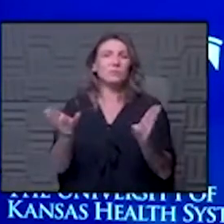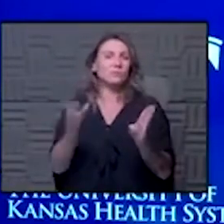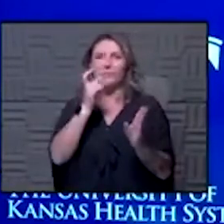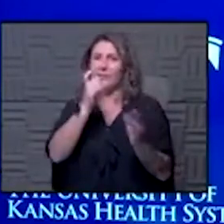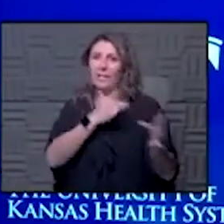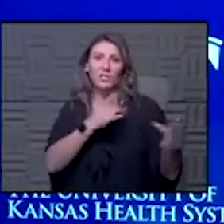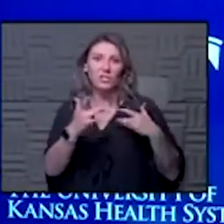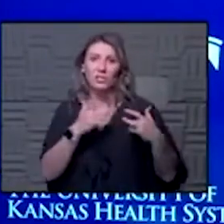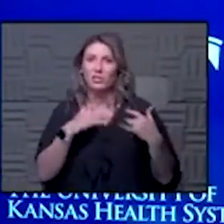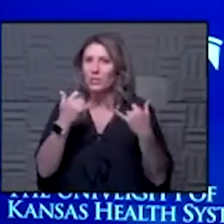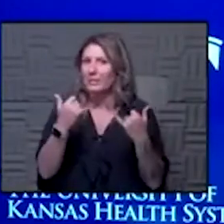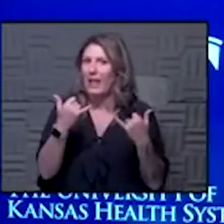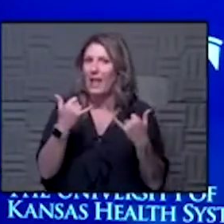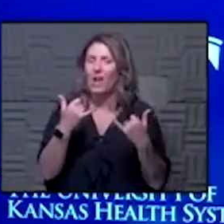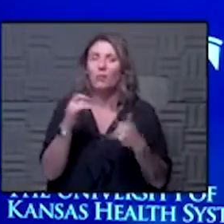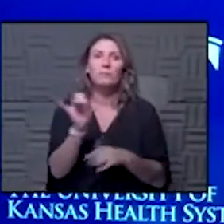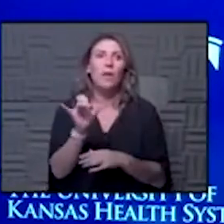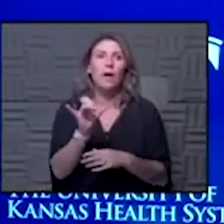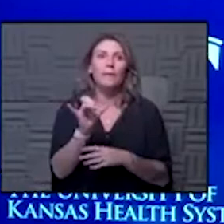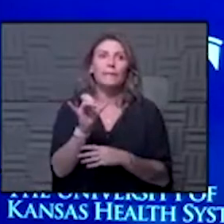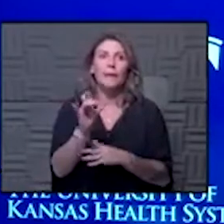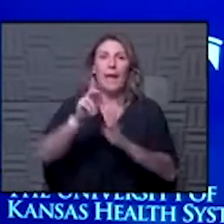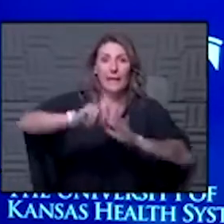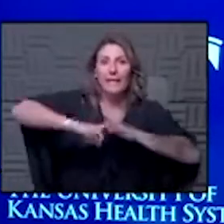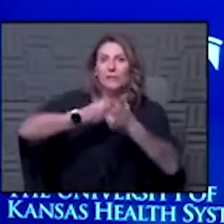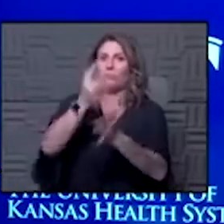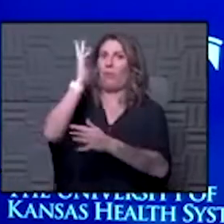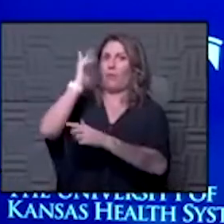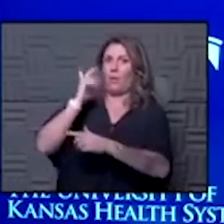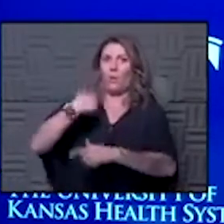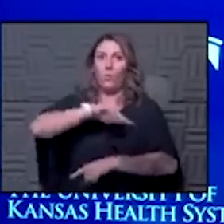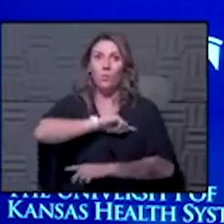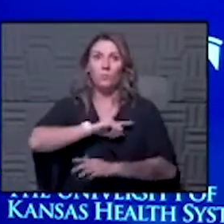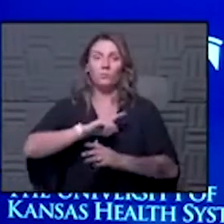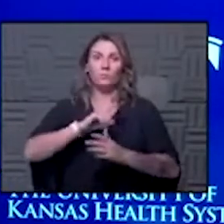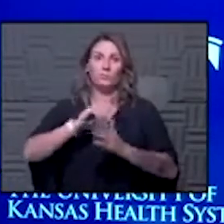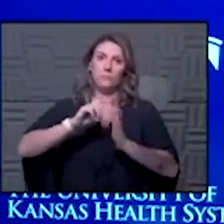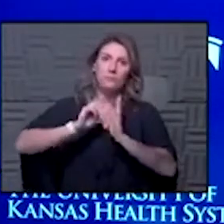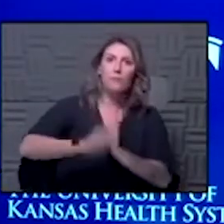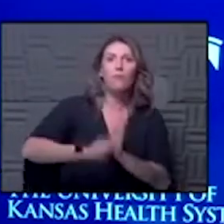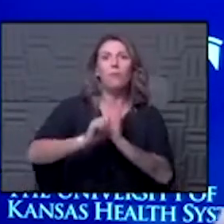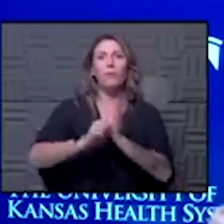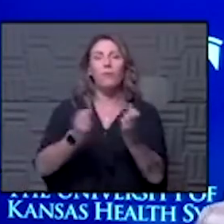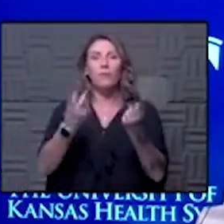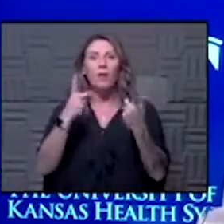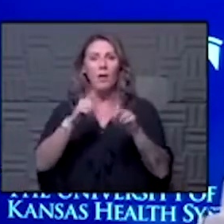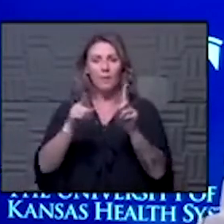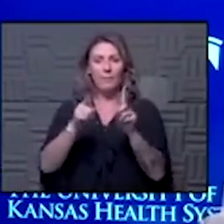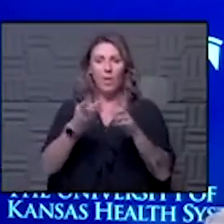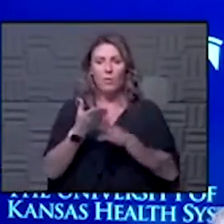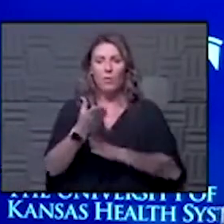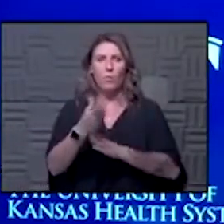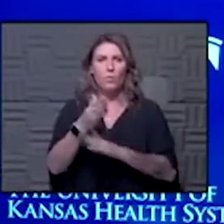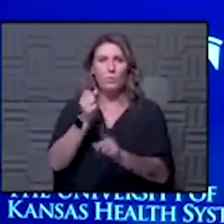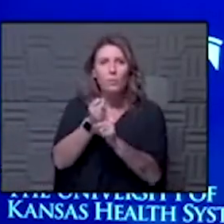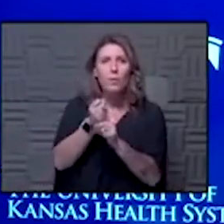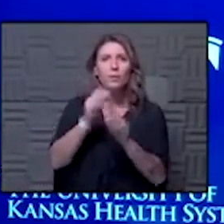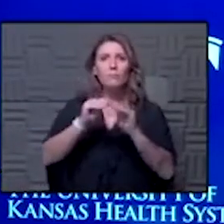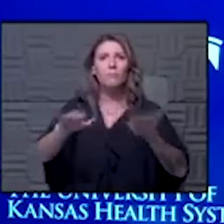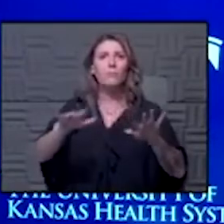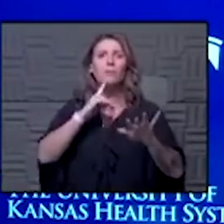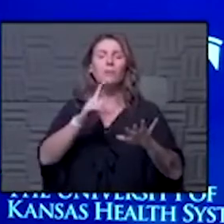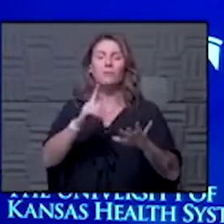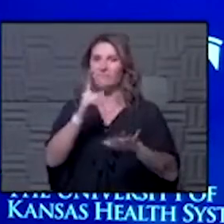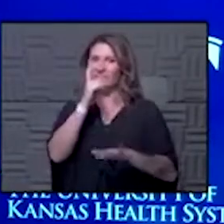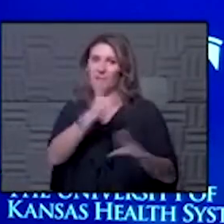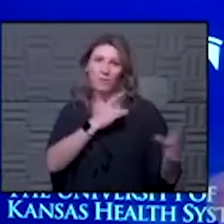of a concern now Hawk as they were initially we stress that a lot but as we've gone through this pandemic I think we've seen that's